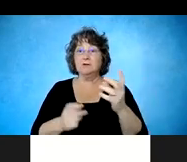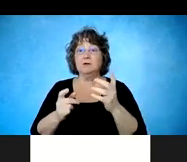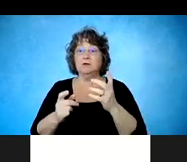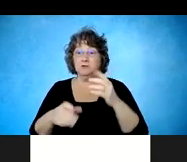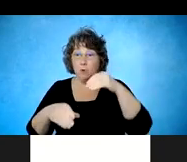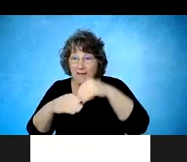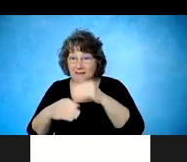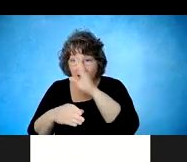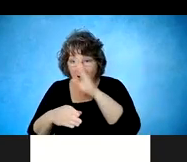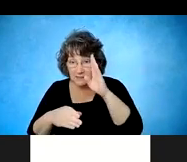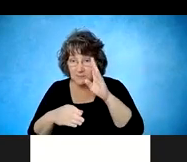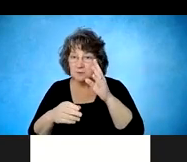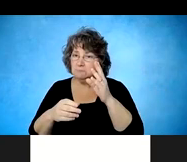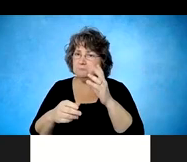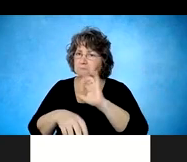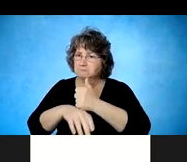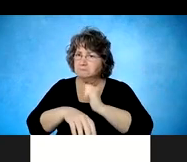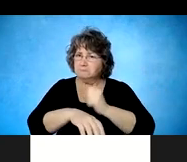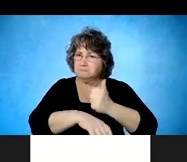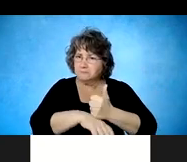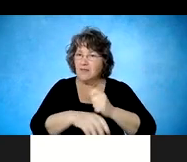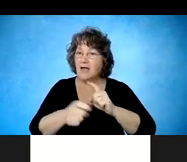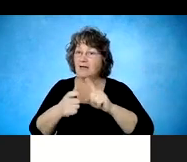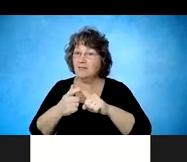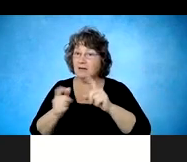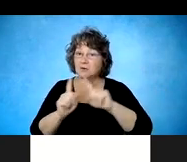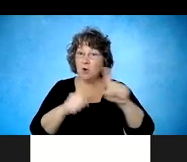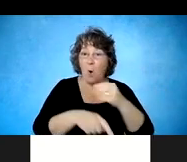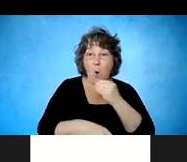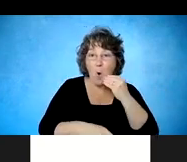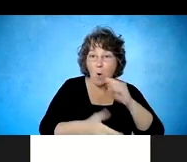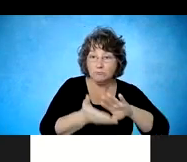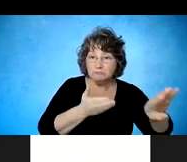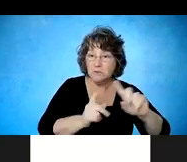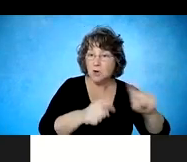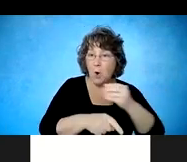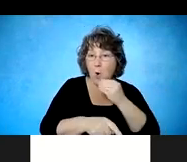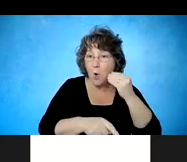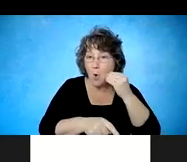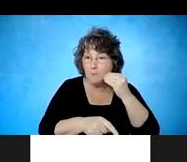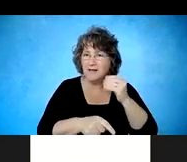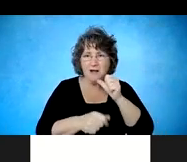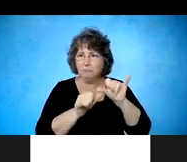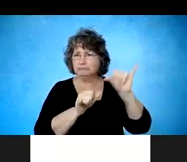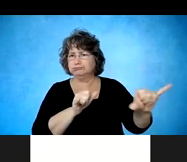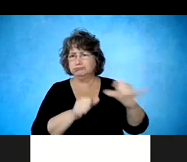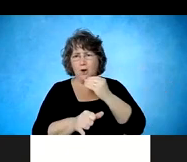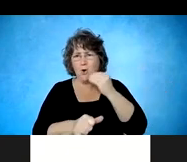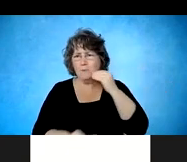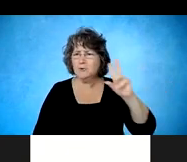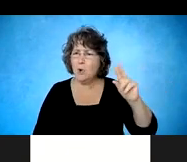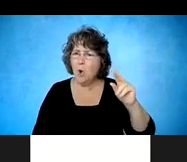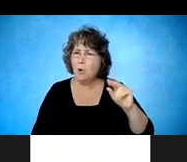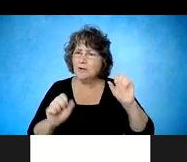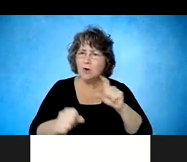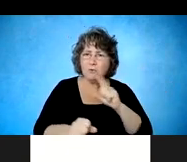they are most certainly able to engage in pre-injury activities and one of them is employment. And the fact